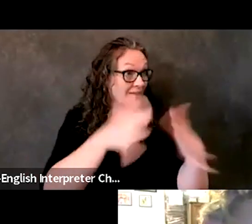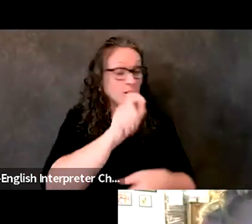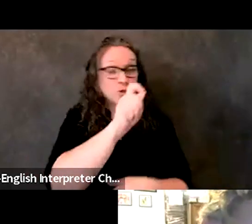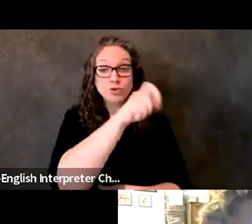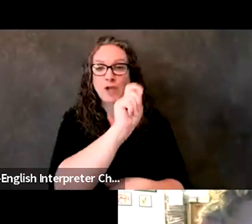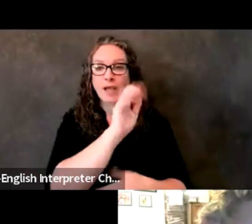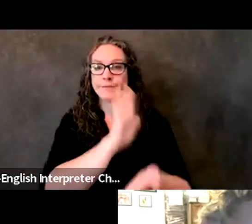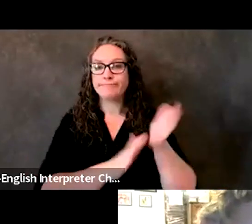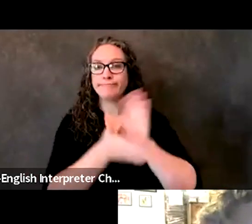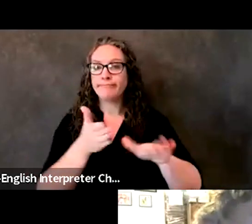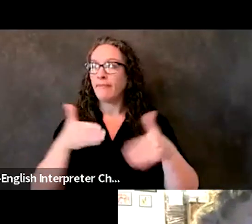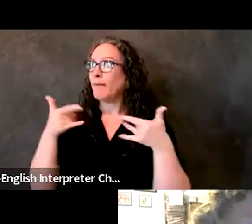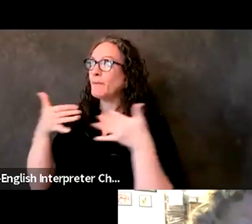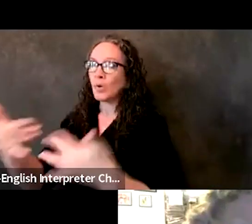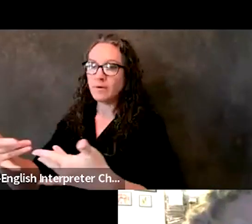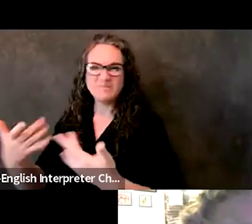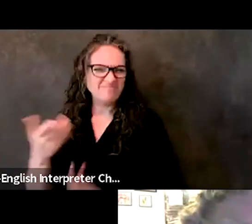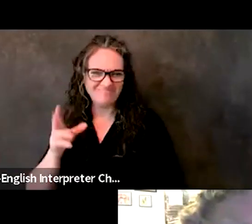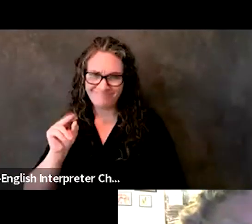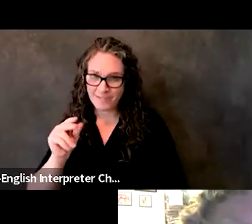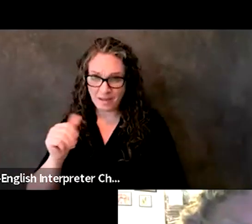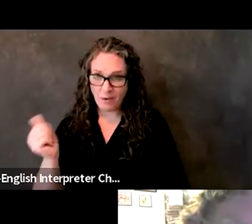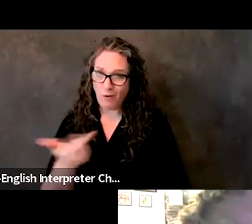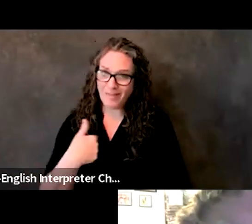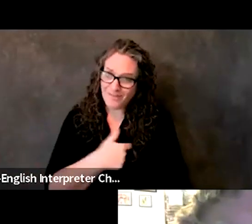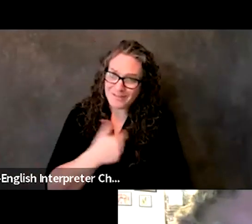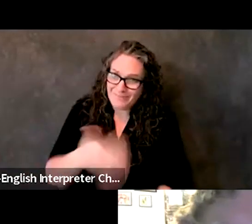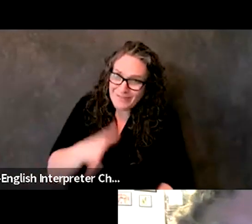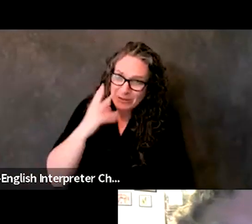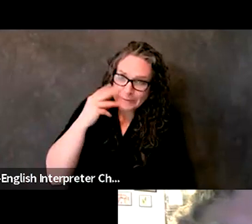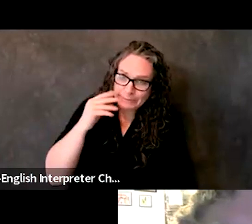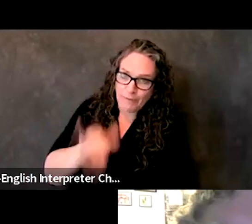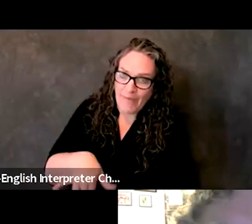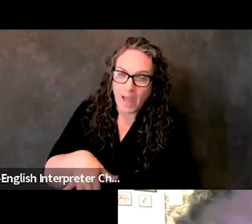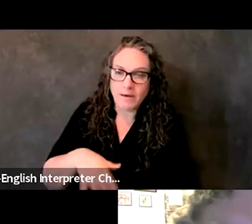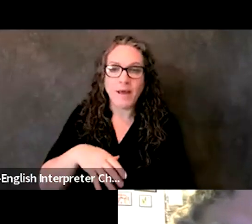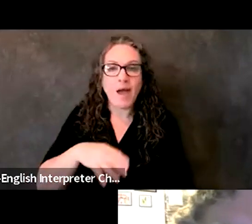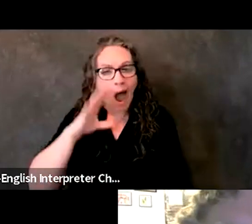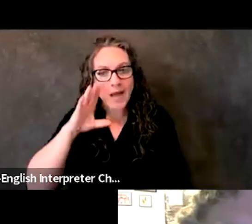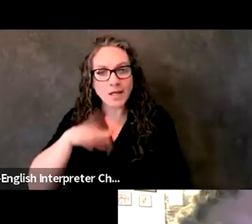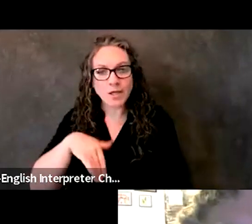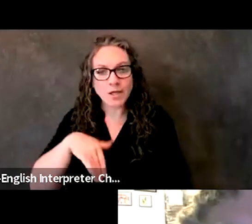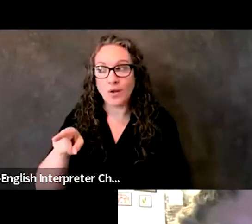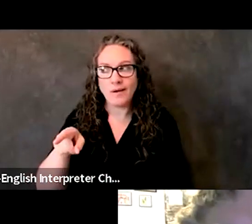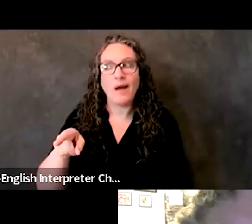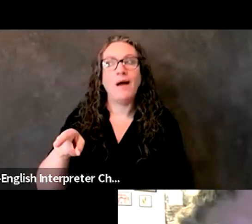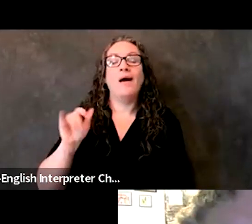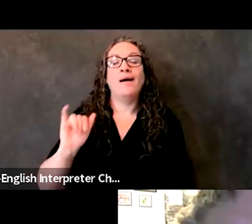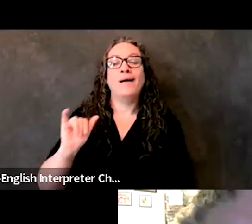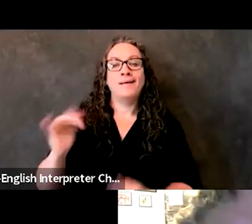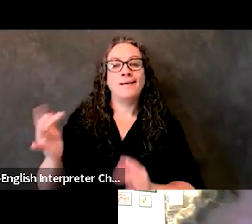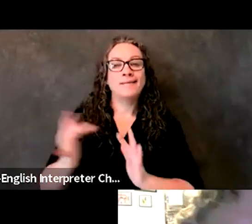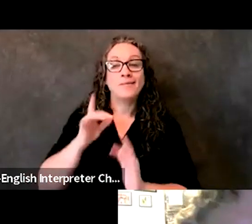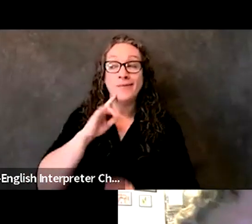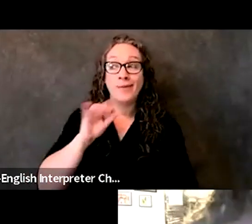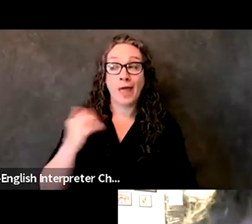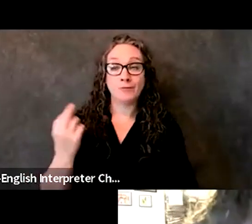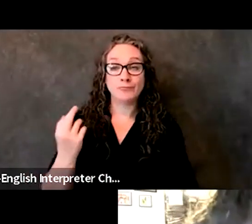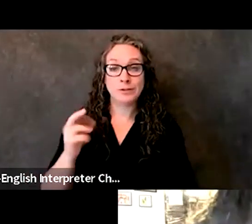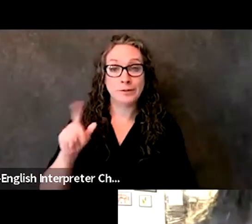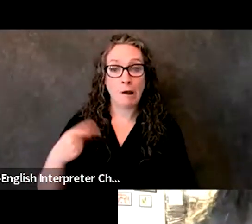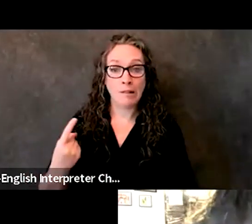experienced that. Right. Where I, you know, when somebody is just going through the motions and it, it feels